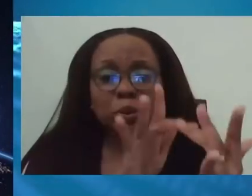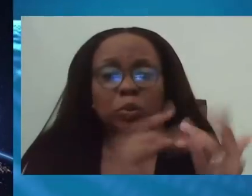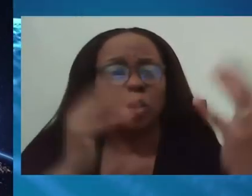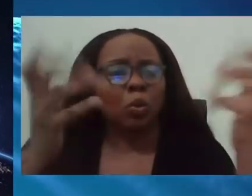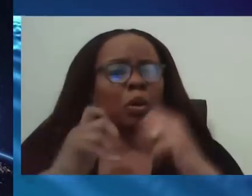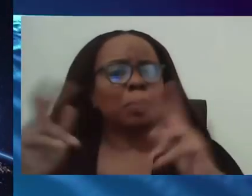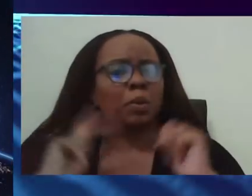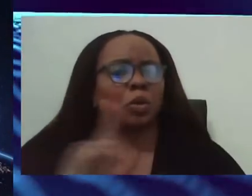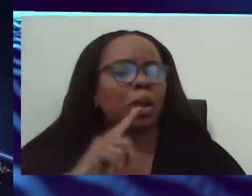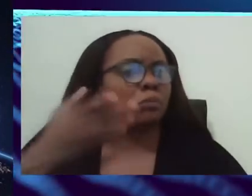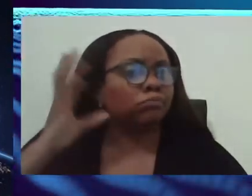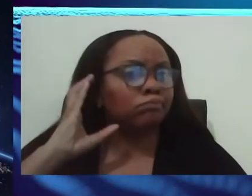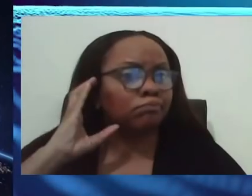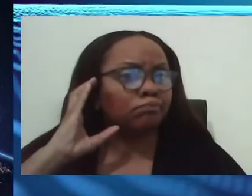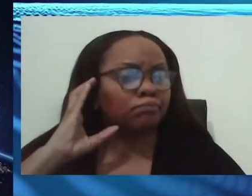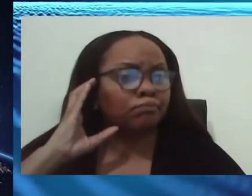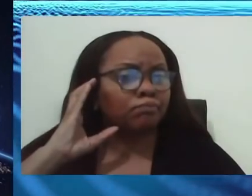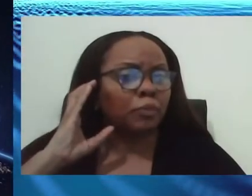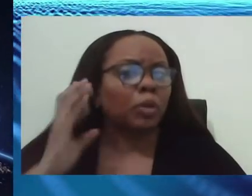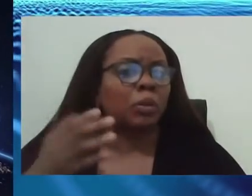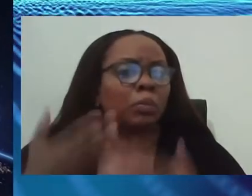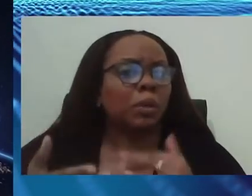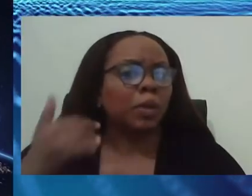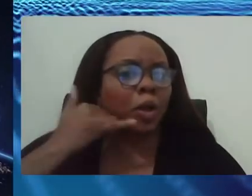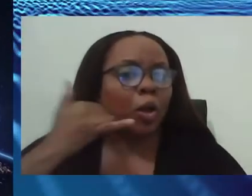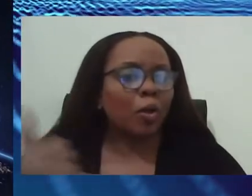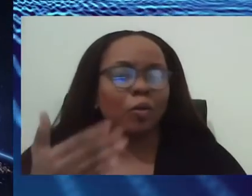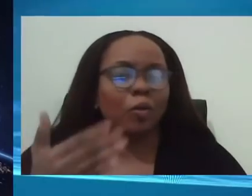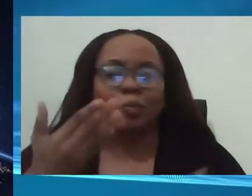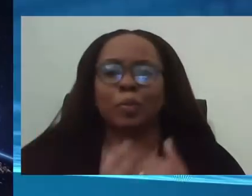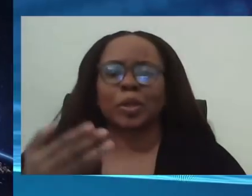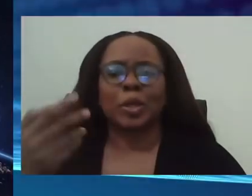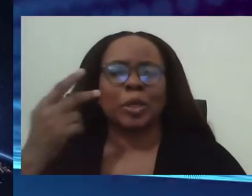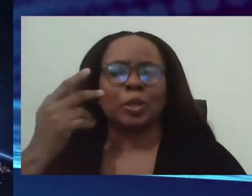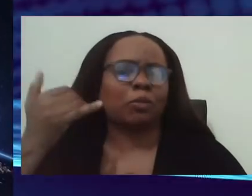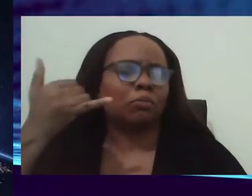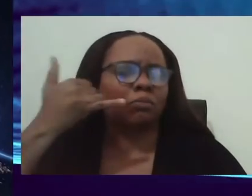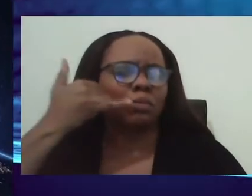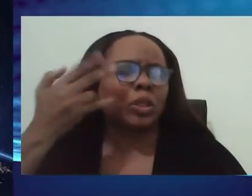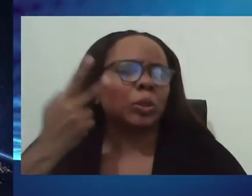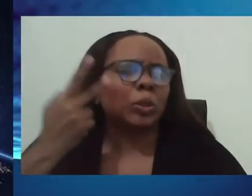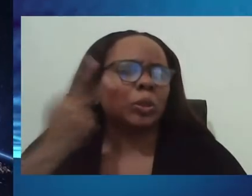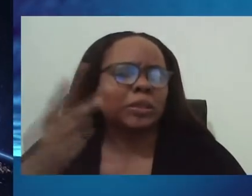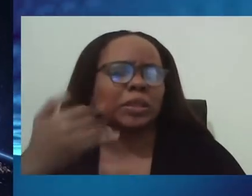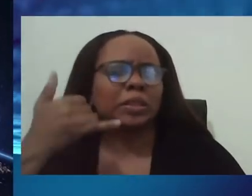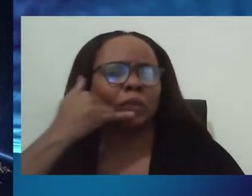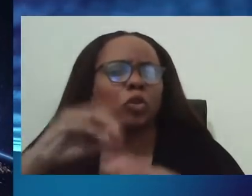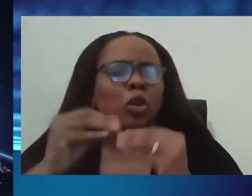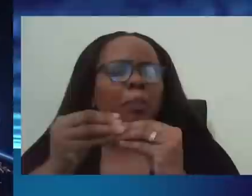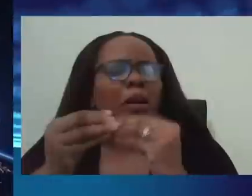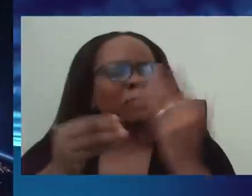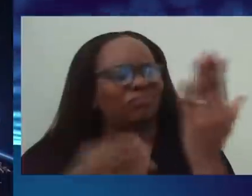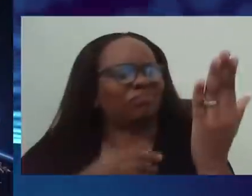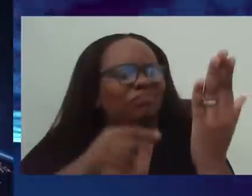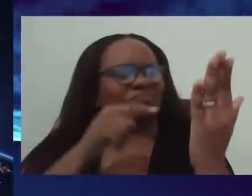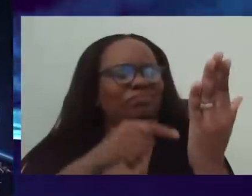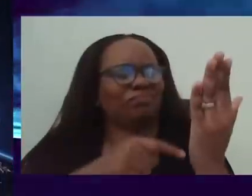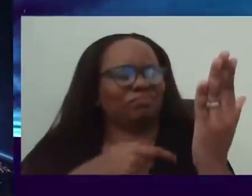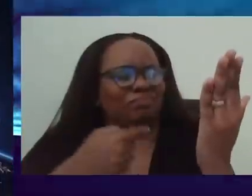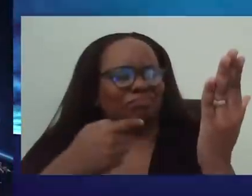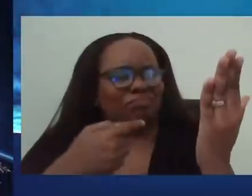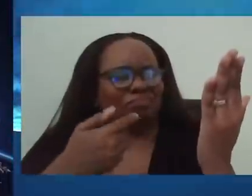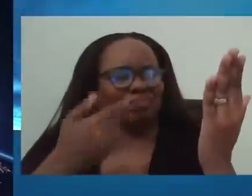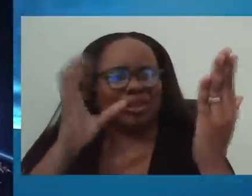calls. It may come from a number that you're not aware of, or you're not sure who that person is called that is calling. And we ask that you